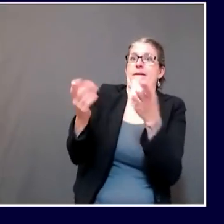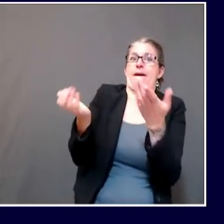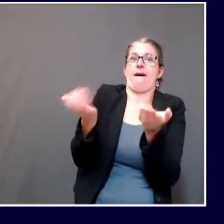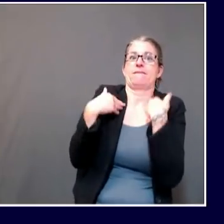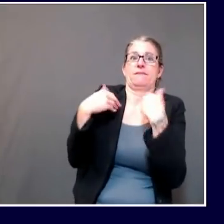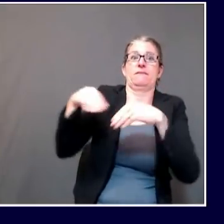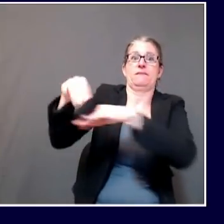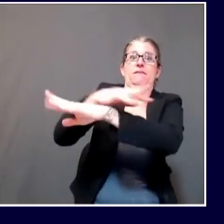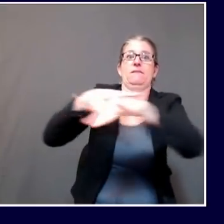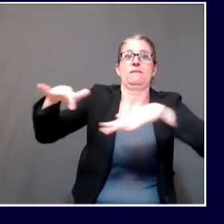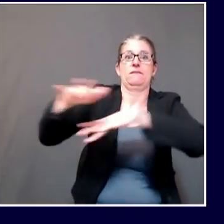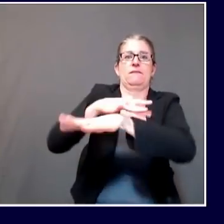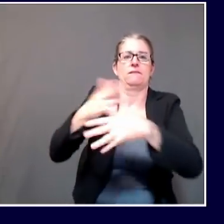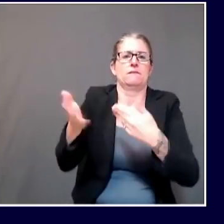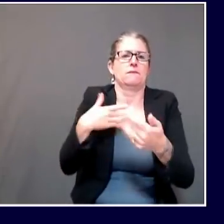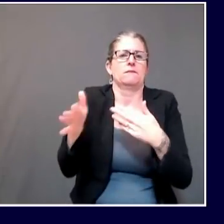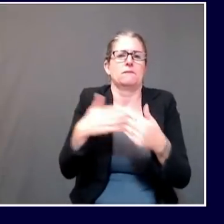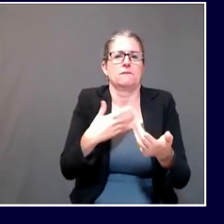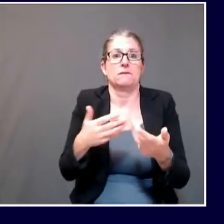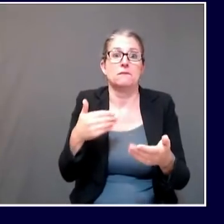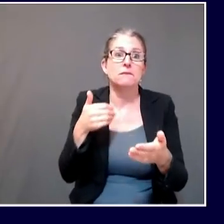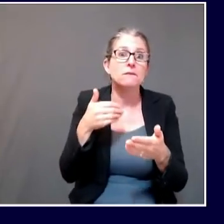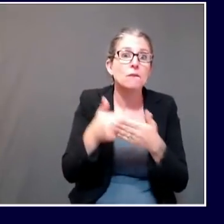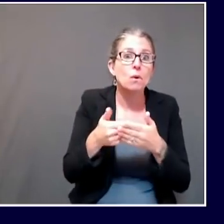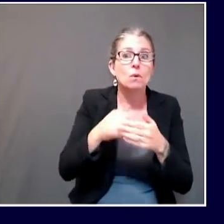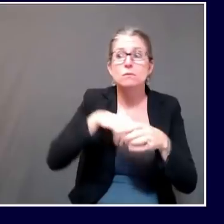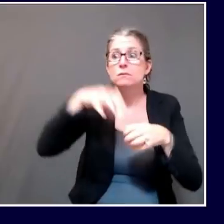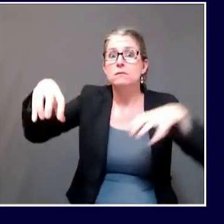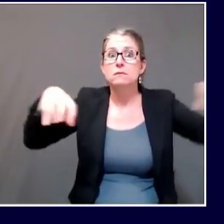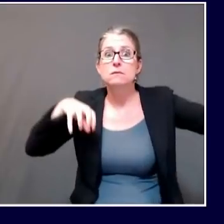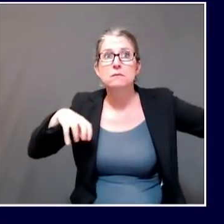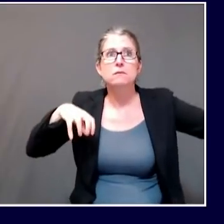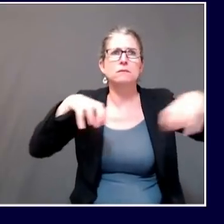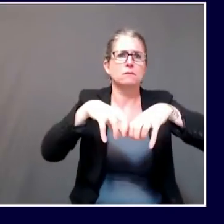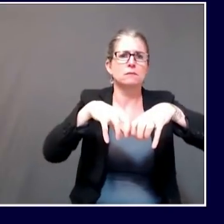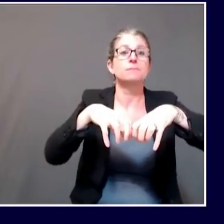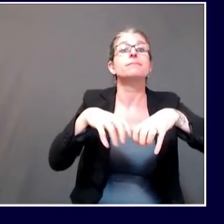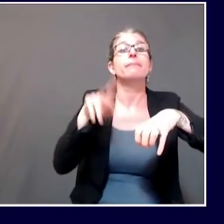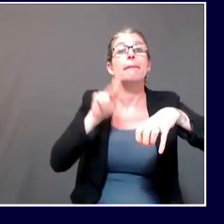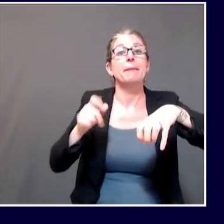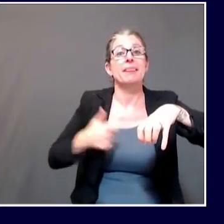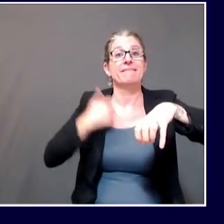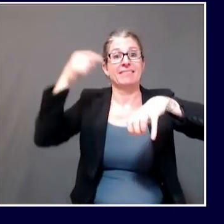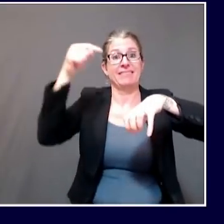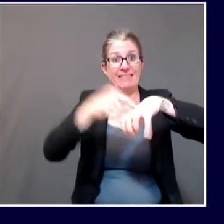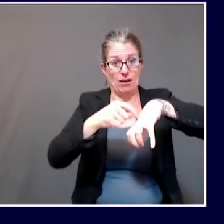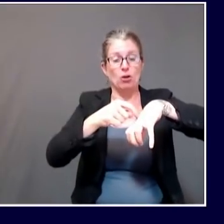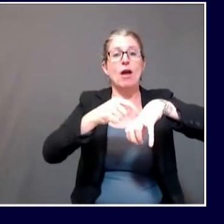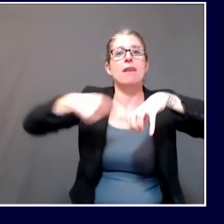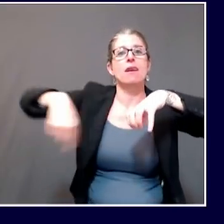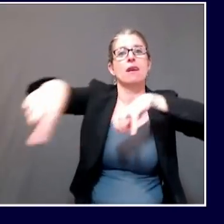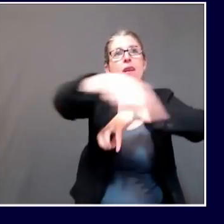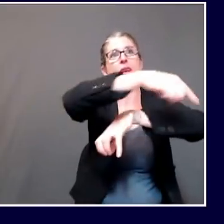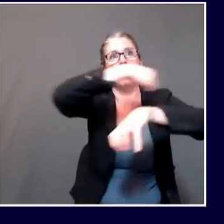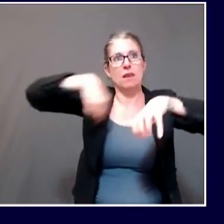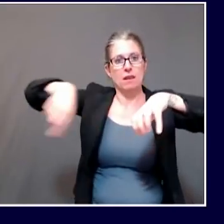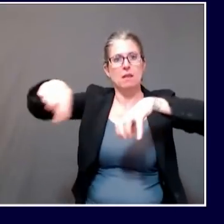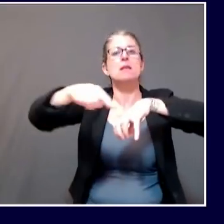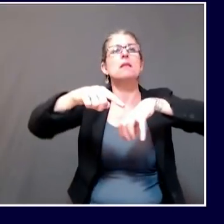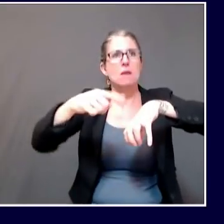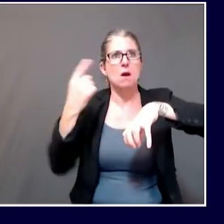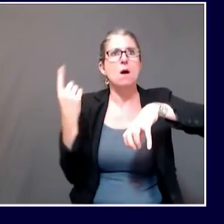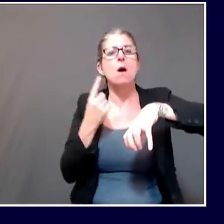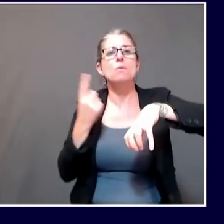who may live around a facility where there's an outbreak is really dependent on how close you are with anyone in that facility.